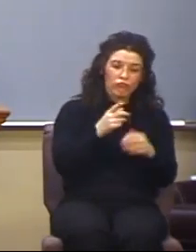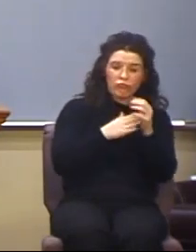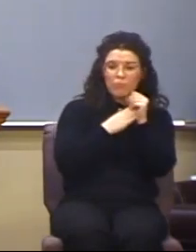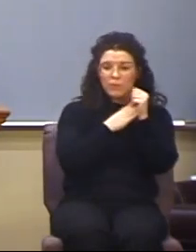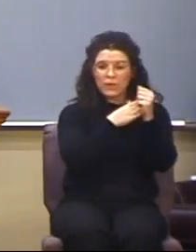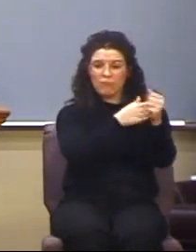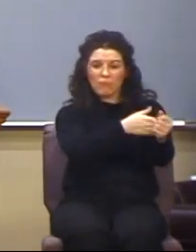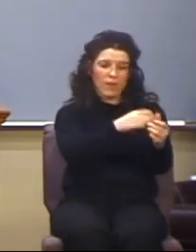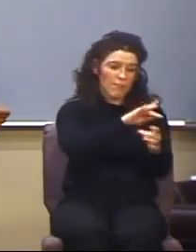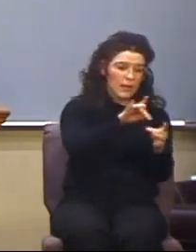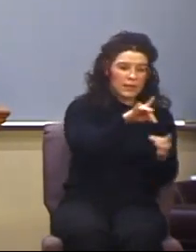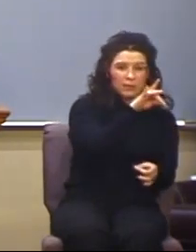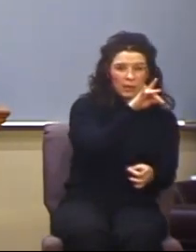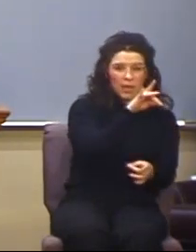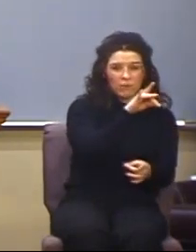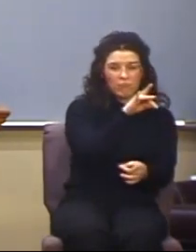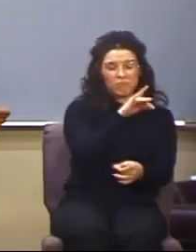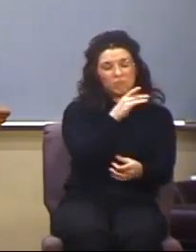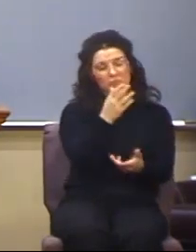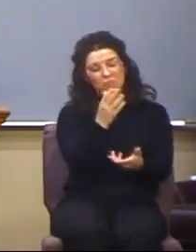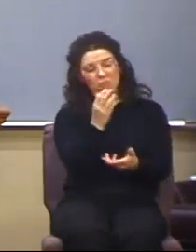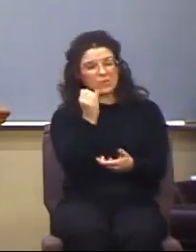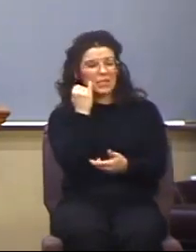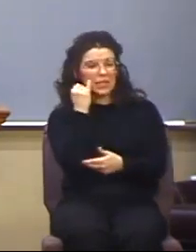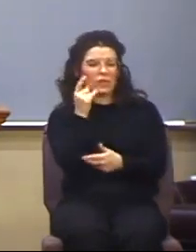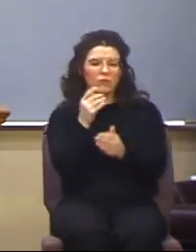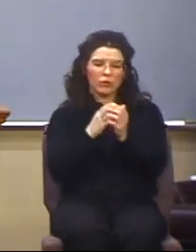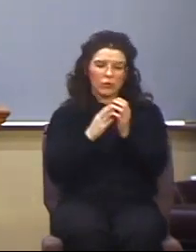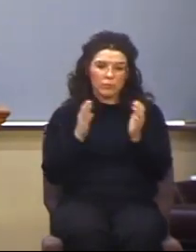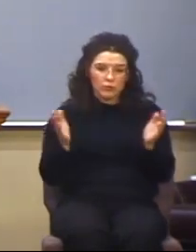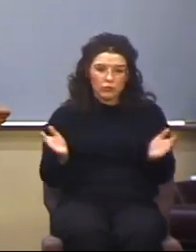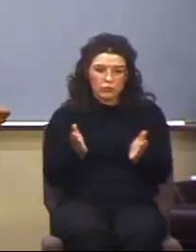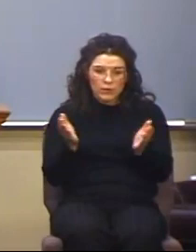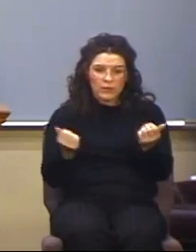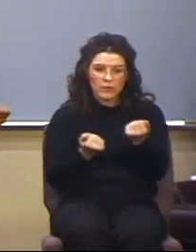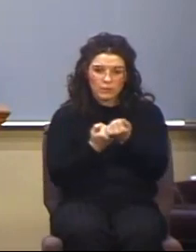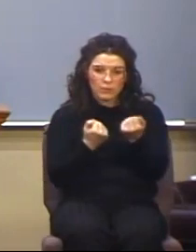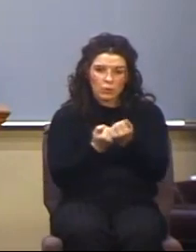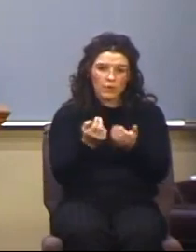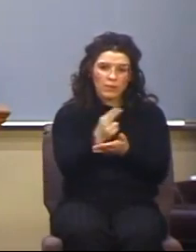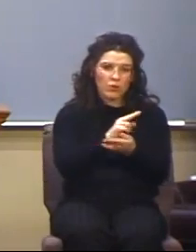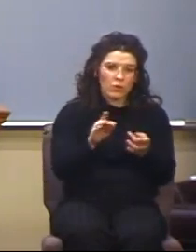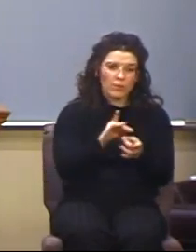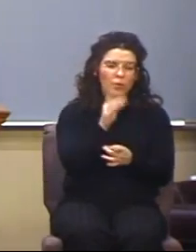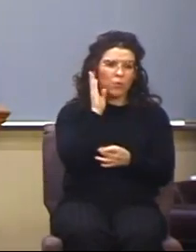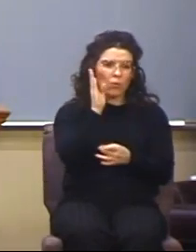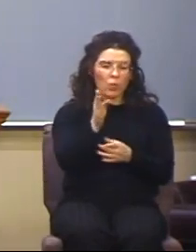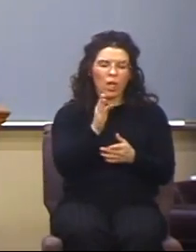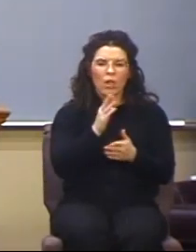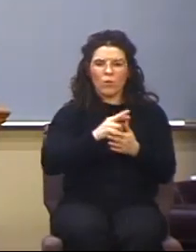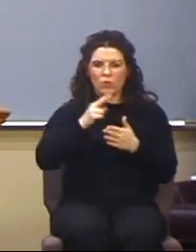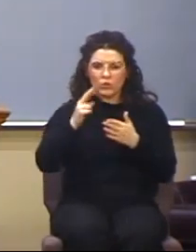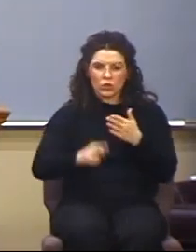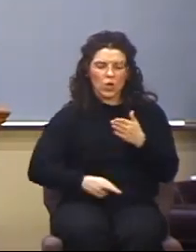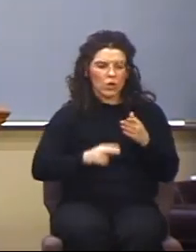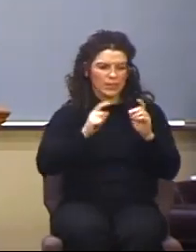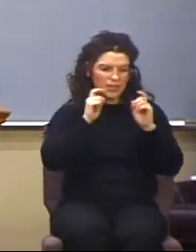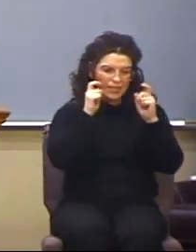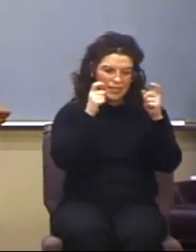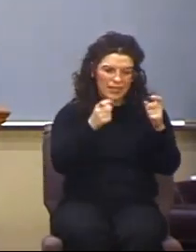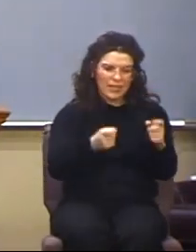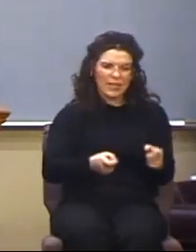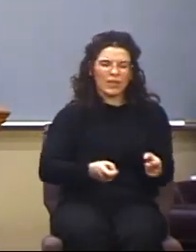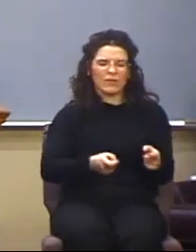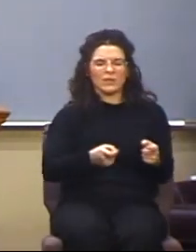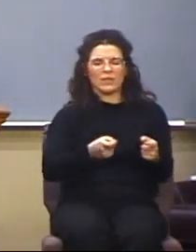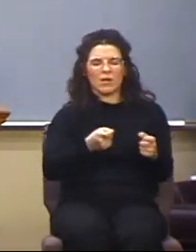Spirit, whether one truly is driven by the Holy Spirit, will result in the gifts being